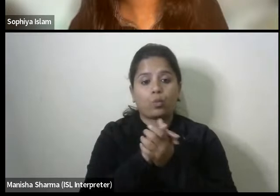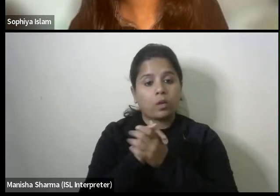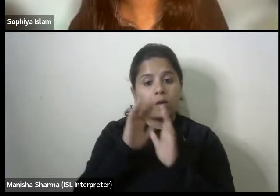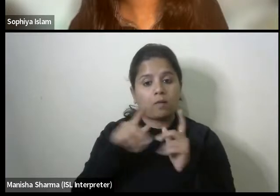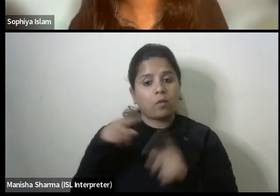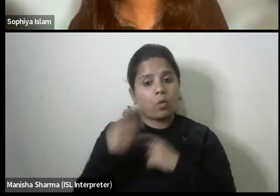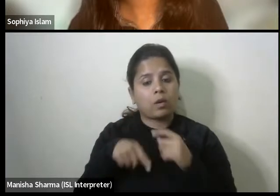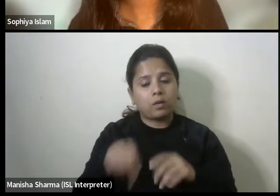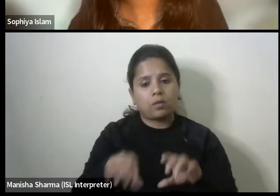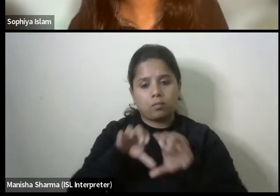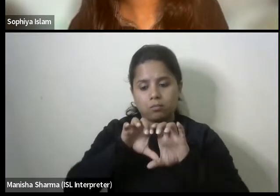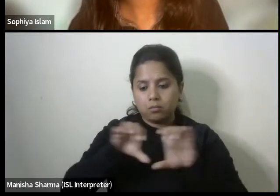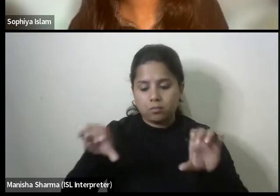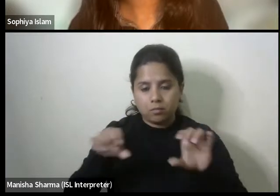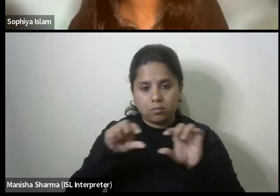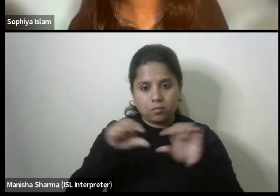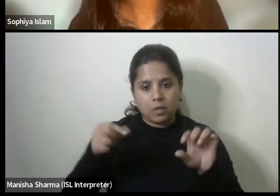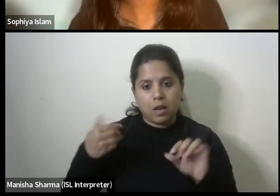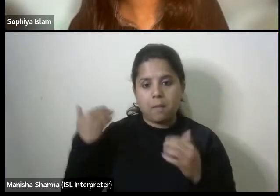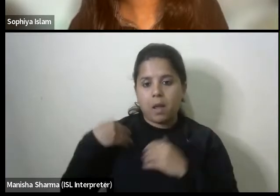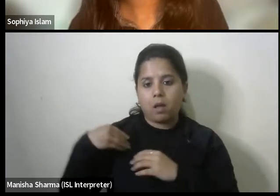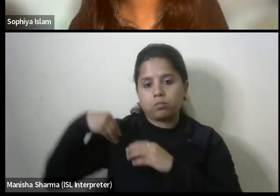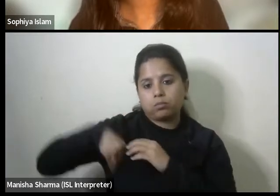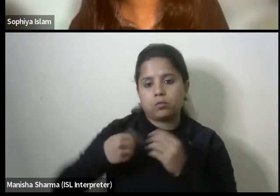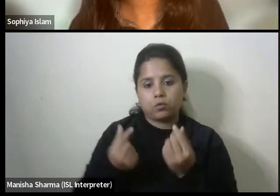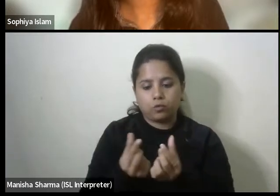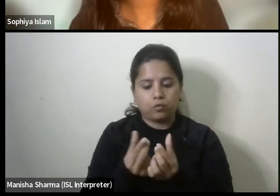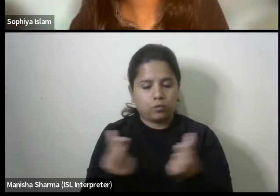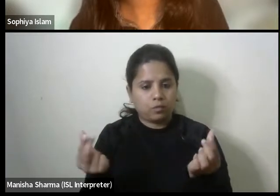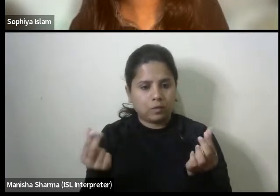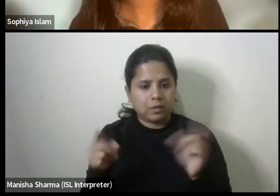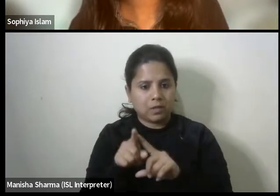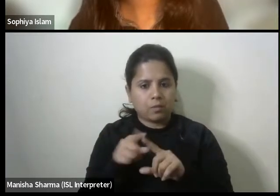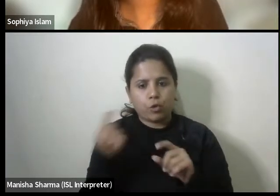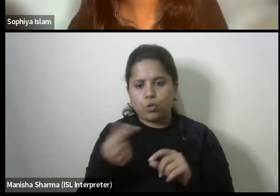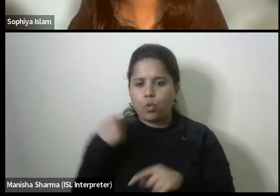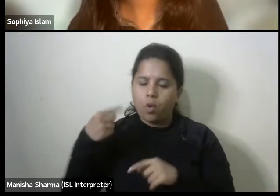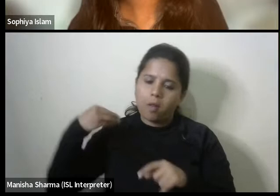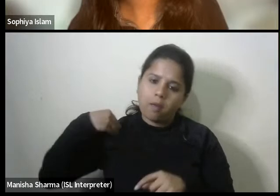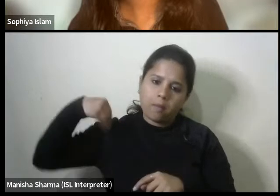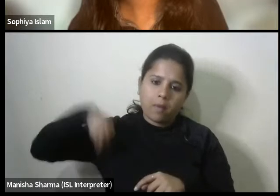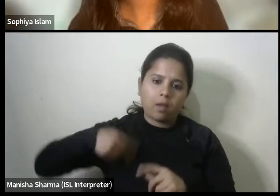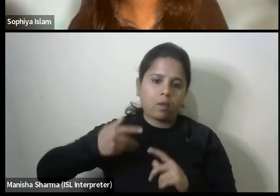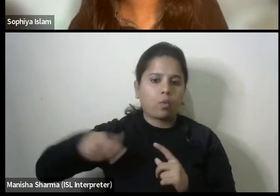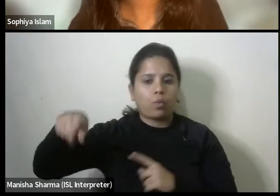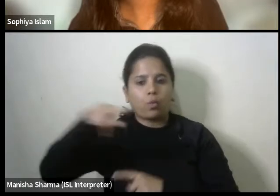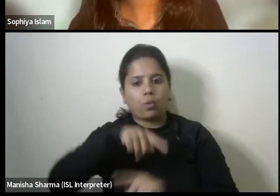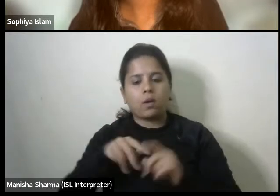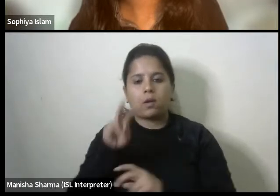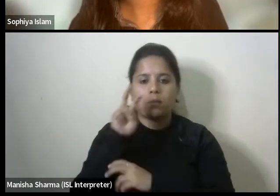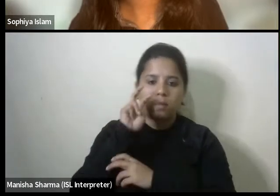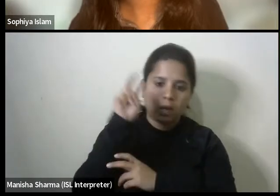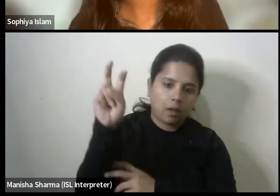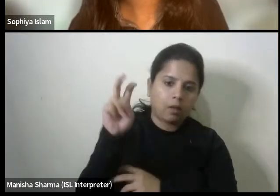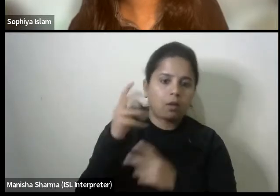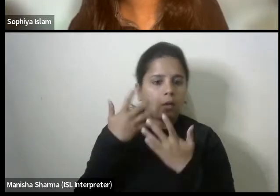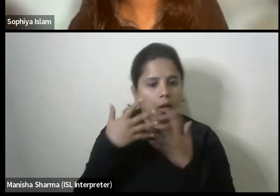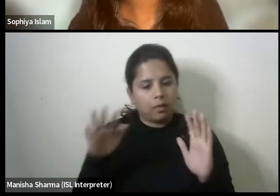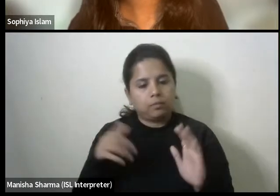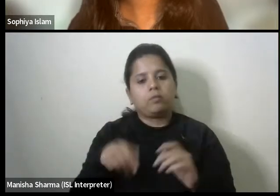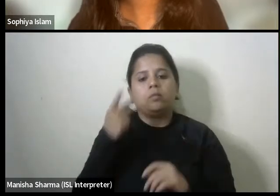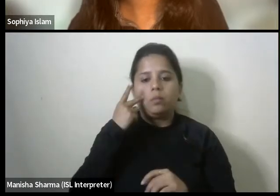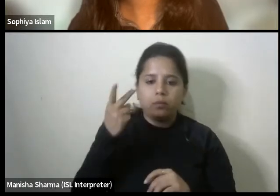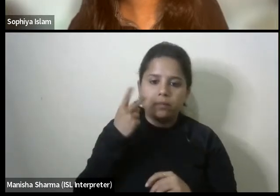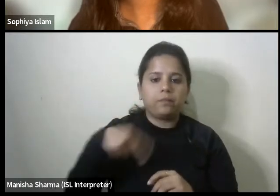that cylindrical pipe in the back it's like a foam sheet in the bag always when they're going around in the metros or they're going around in the bus